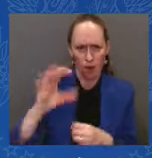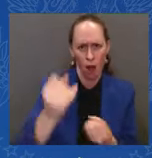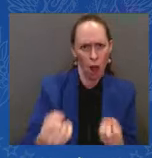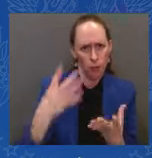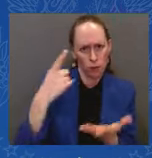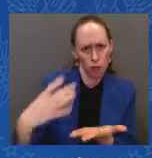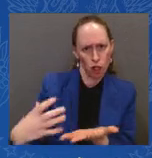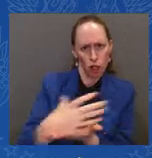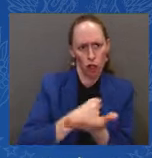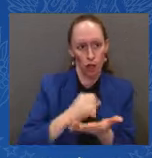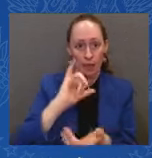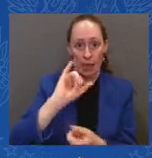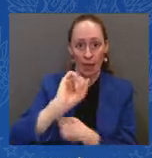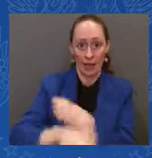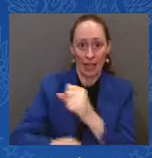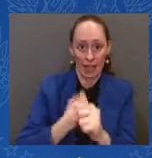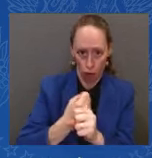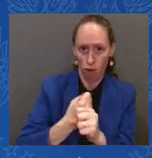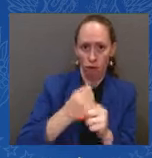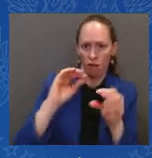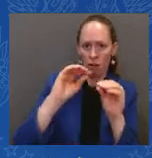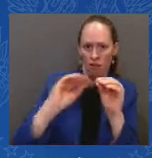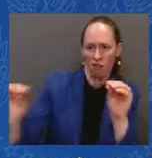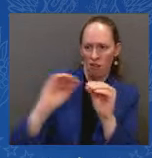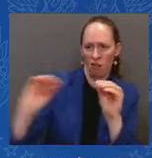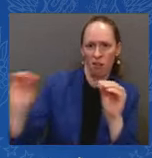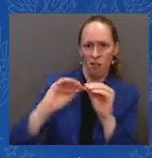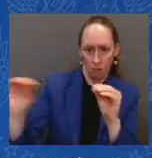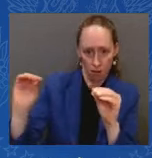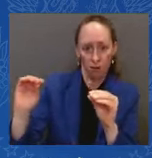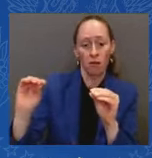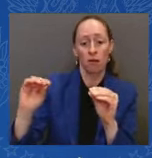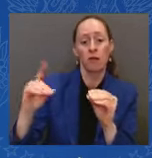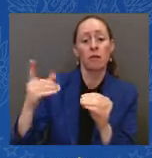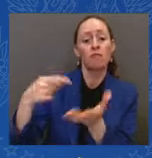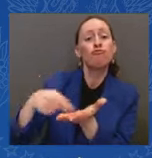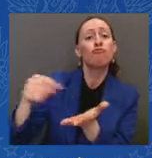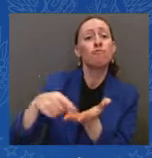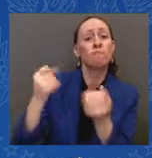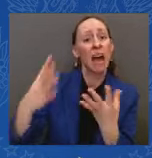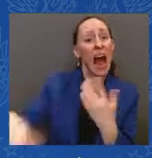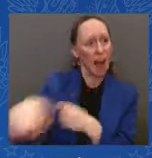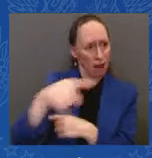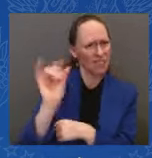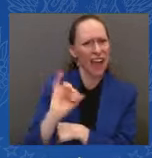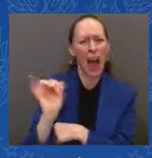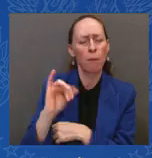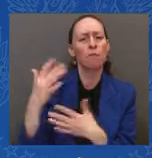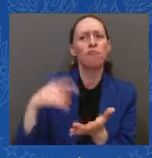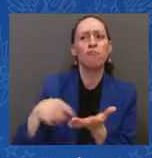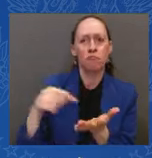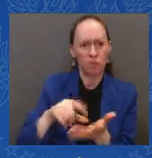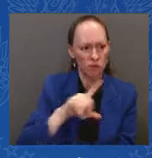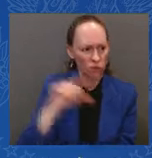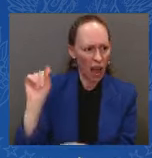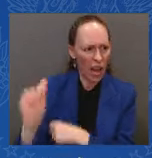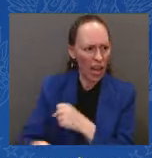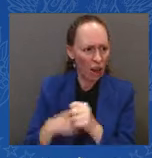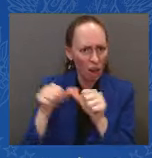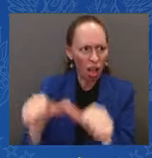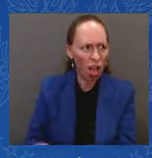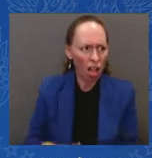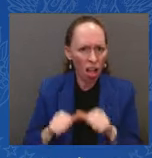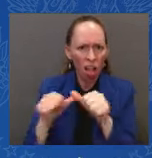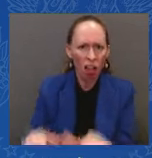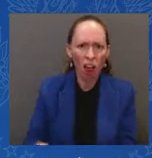20 years or more did not get the debt relief they had earned. We fixed that and made sure borrowers got credit for every single payment